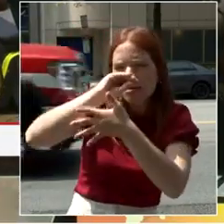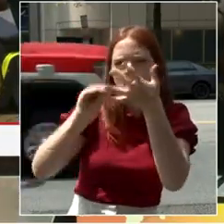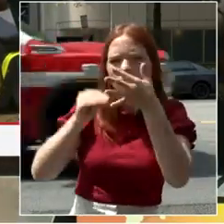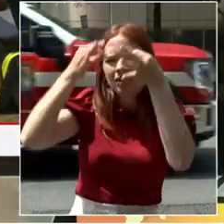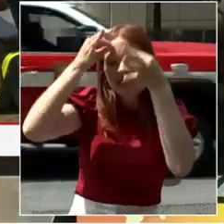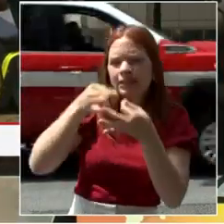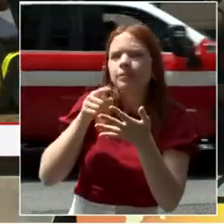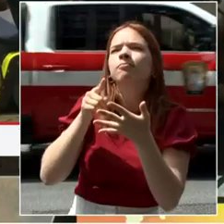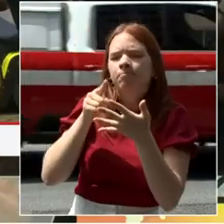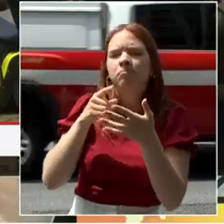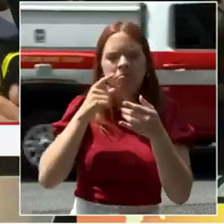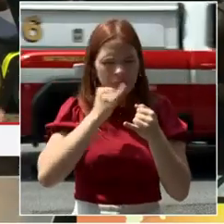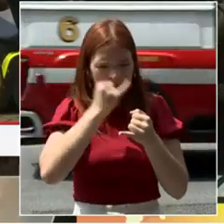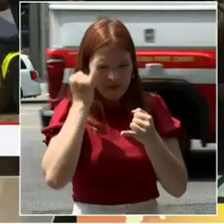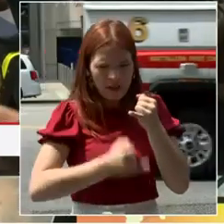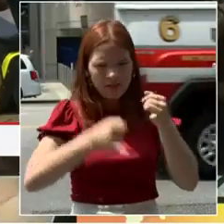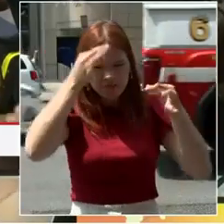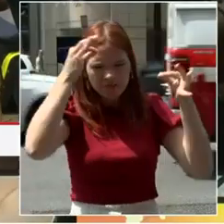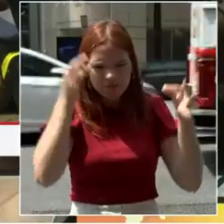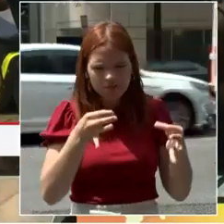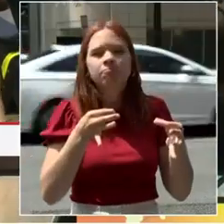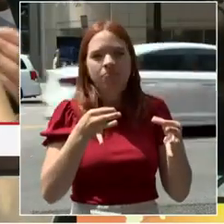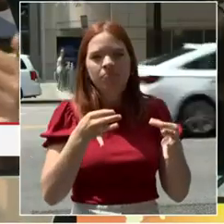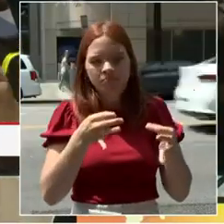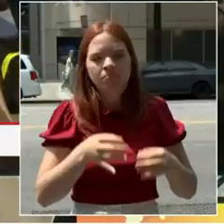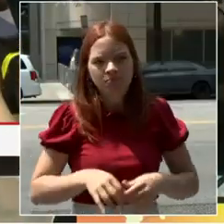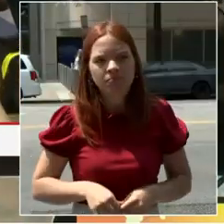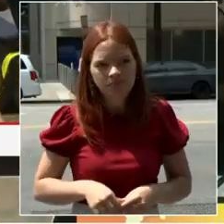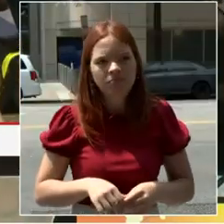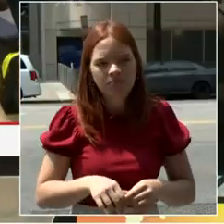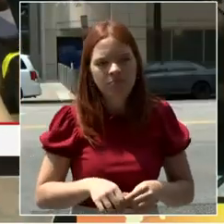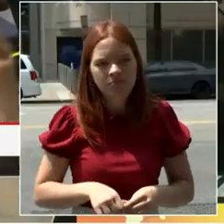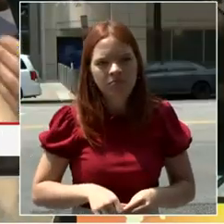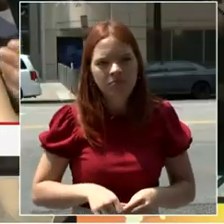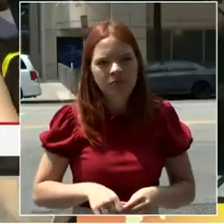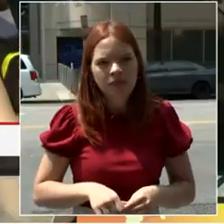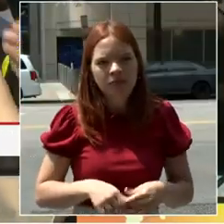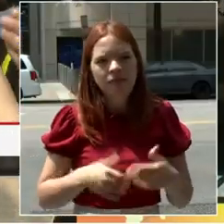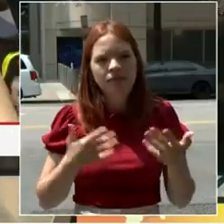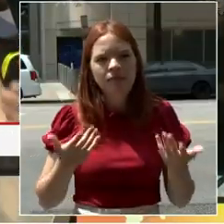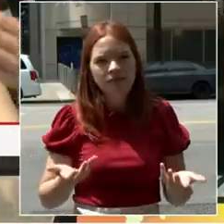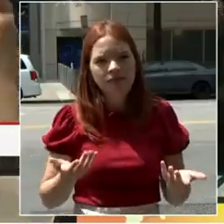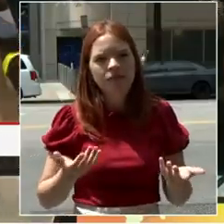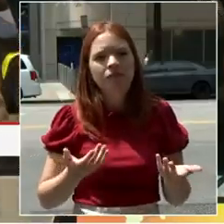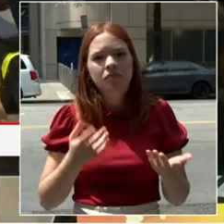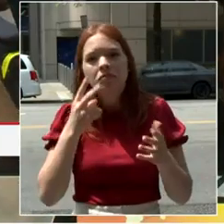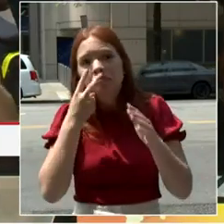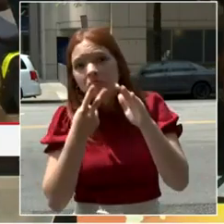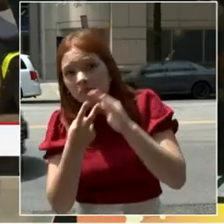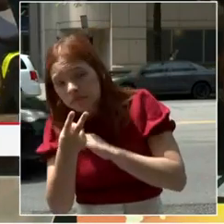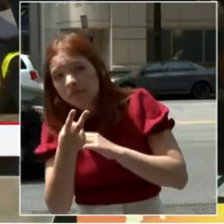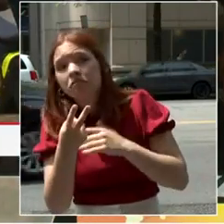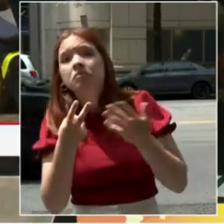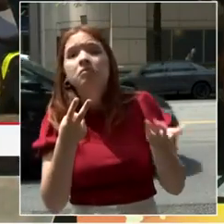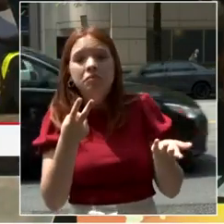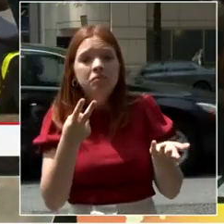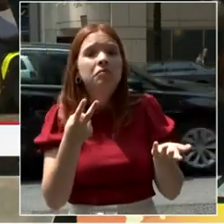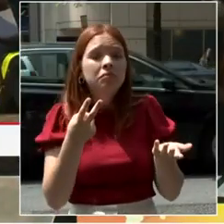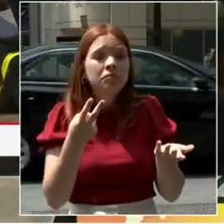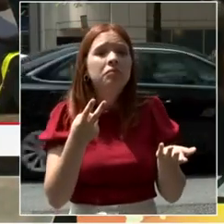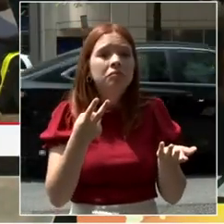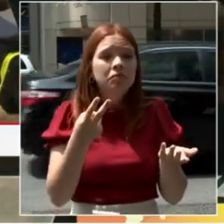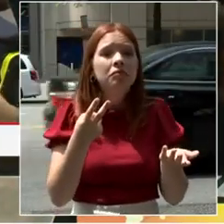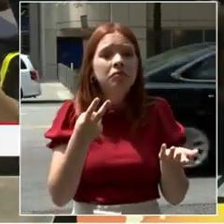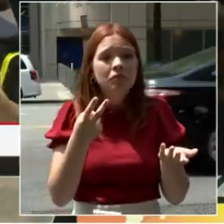be a document that looks at us both in the near, mid, well, not both, all in the mid, near and